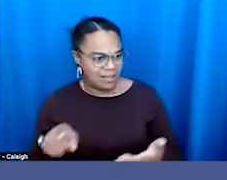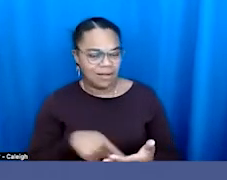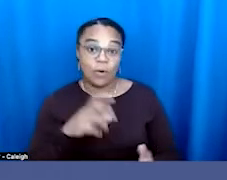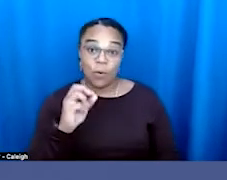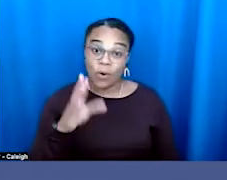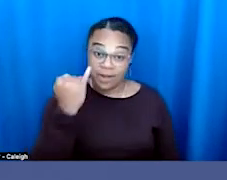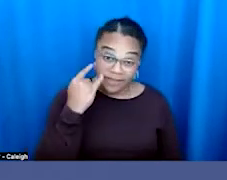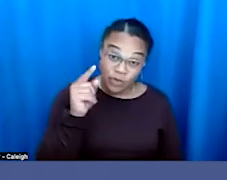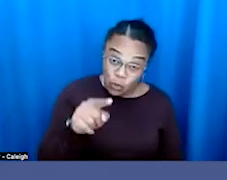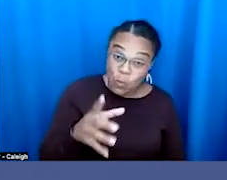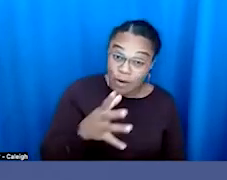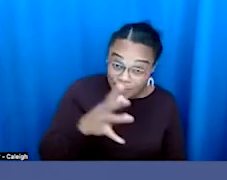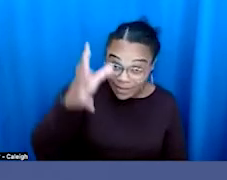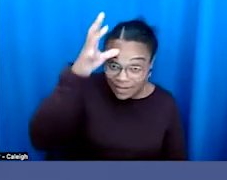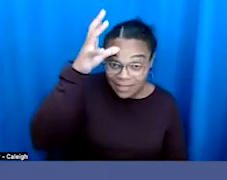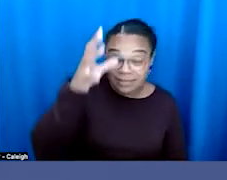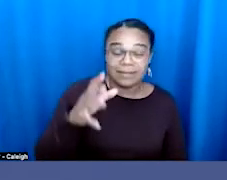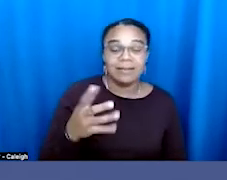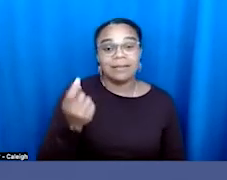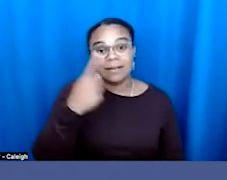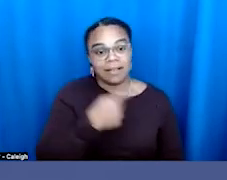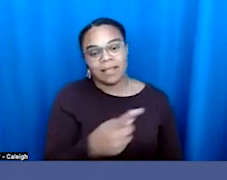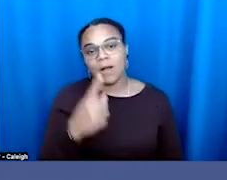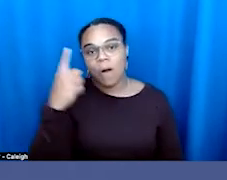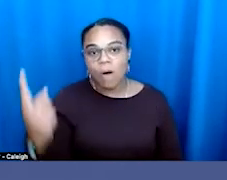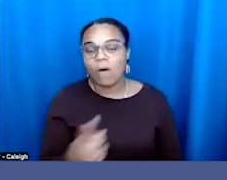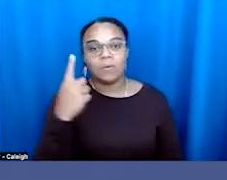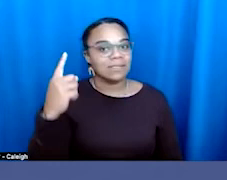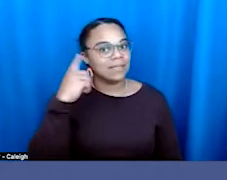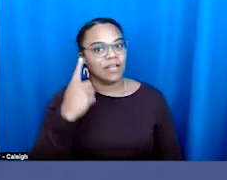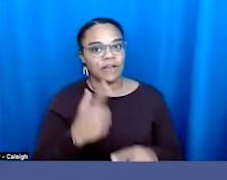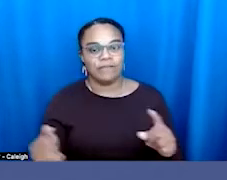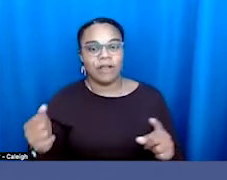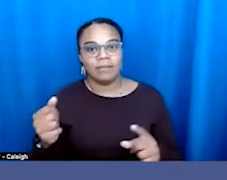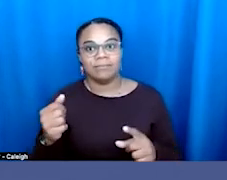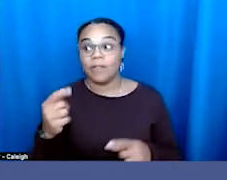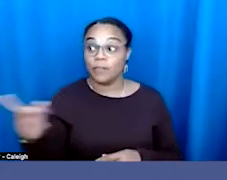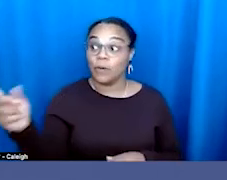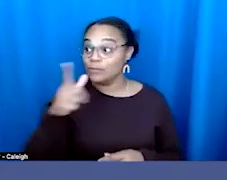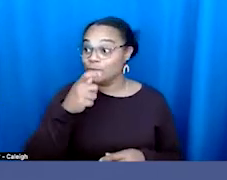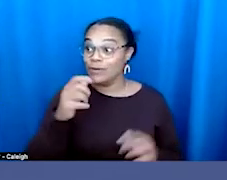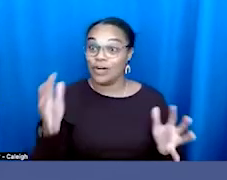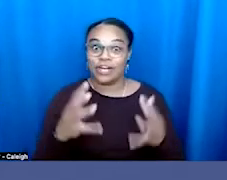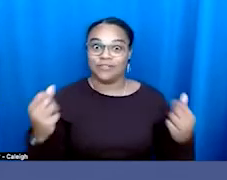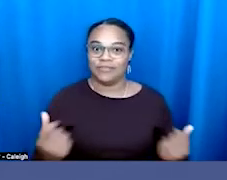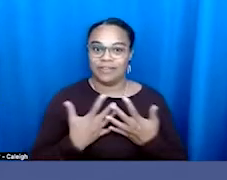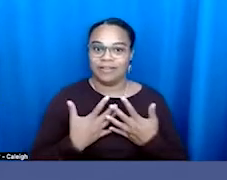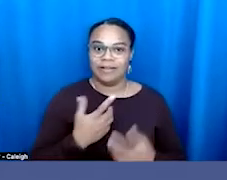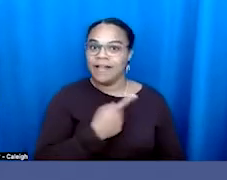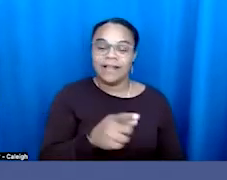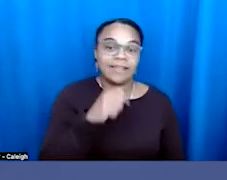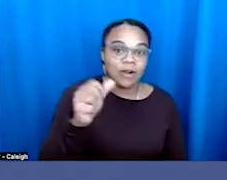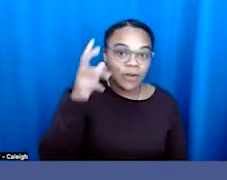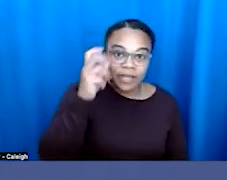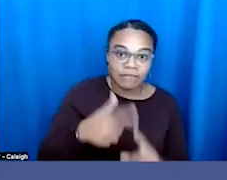they always hear from the folks who are stoking fear. They don't always hear from the parents who are trying to